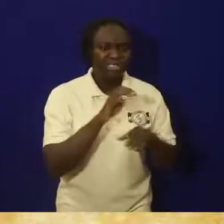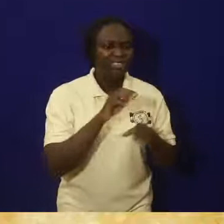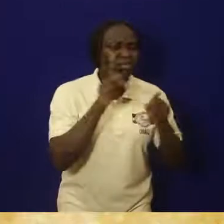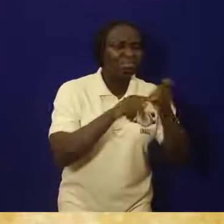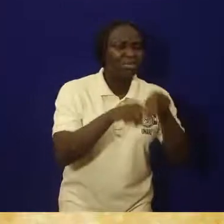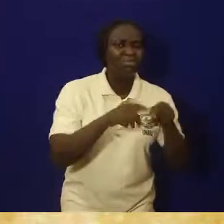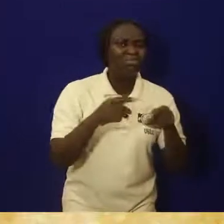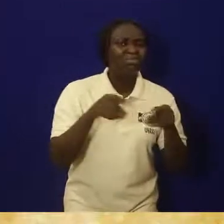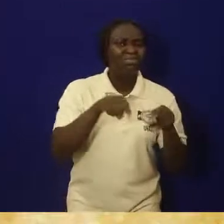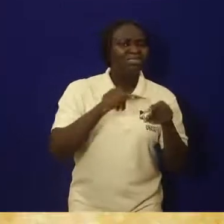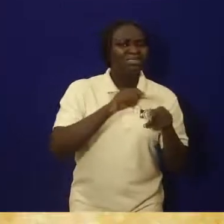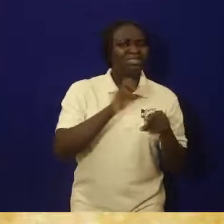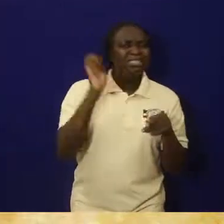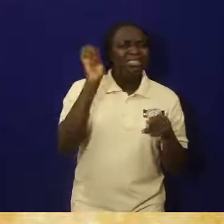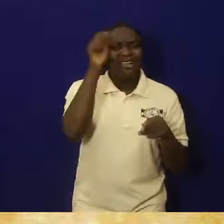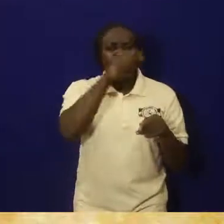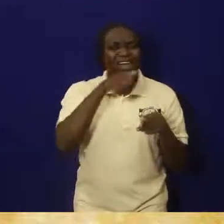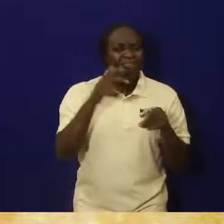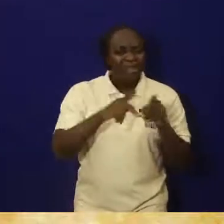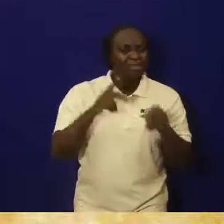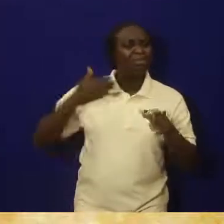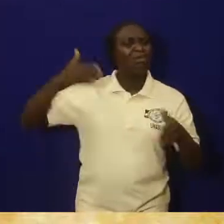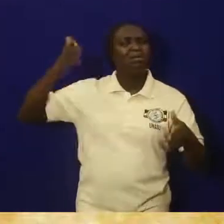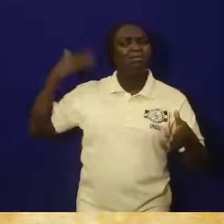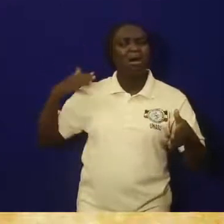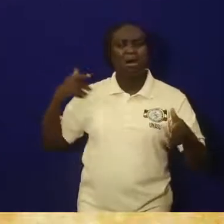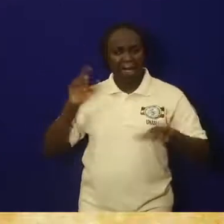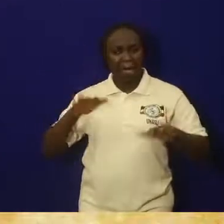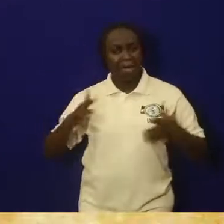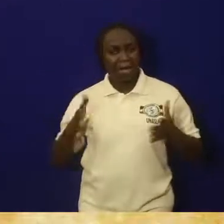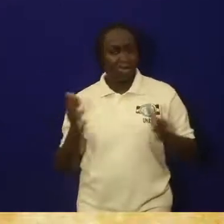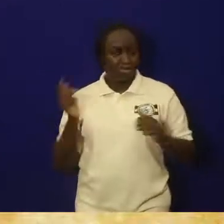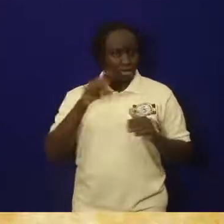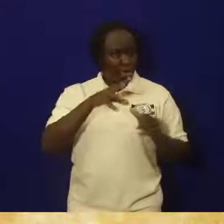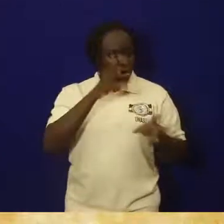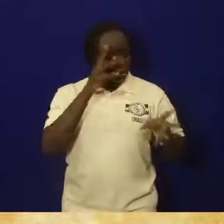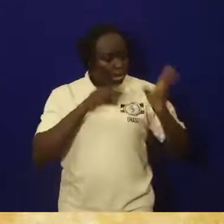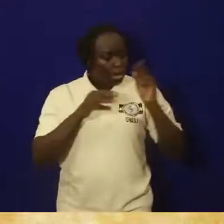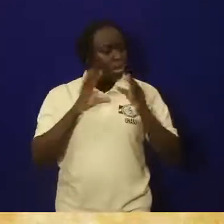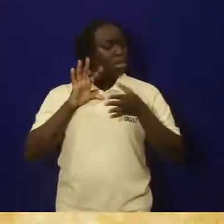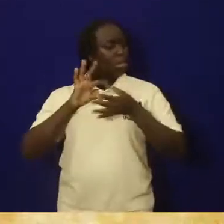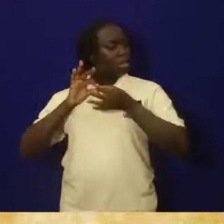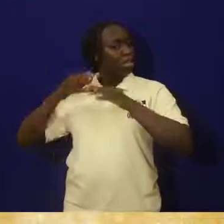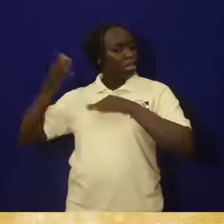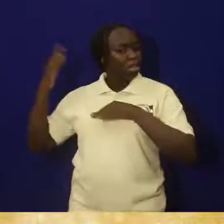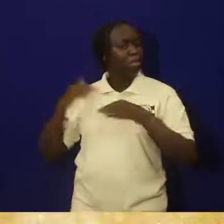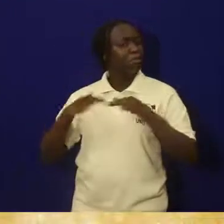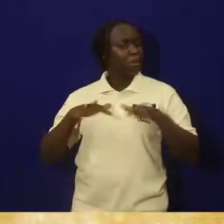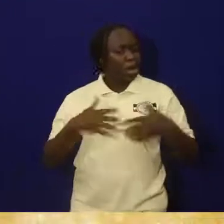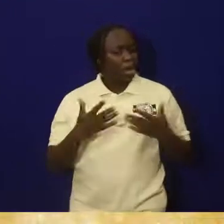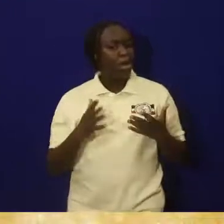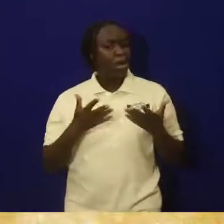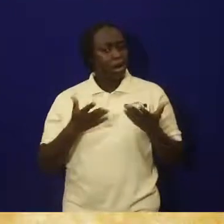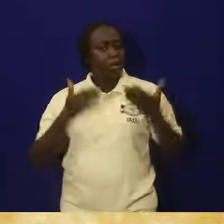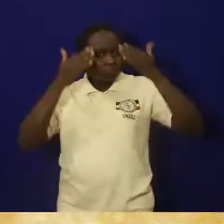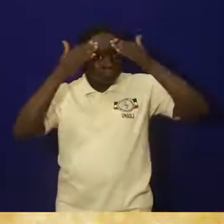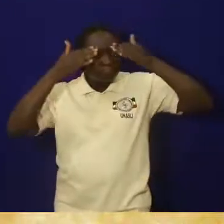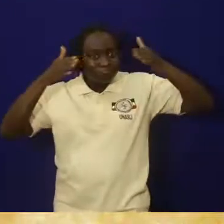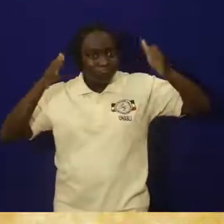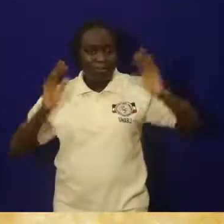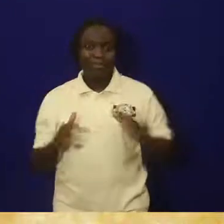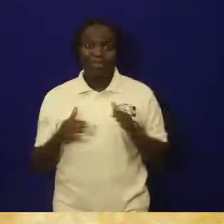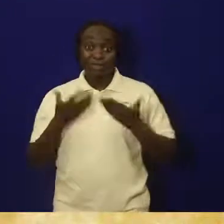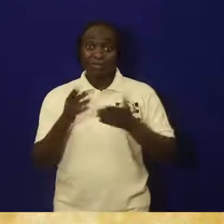people of East Africa lived. So, an archaeological site is useful to us today